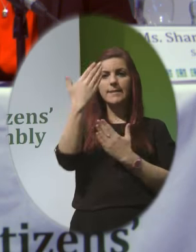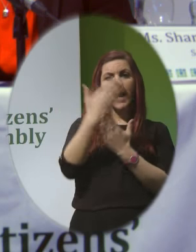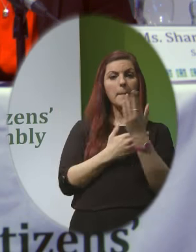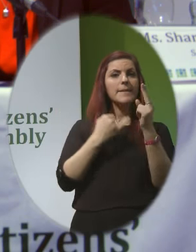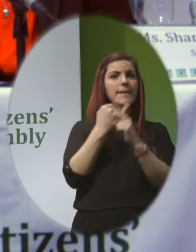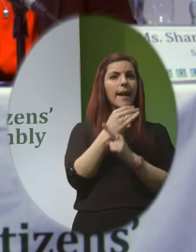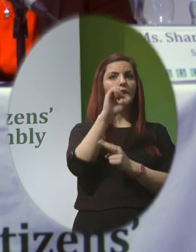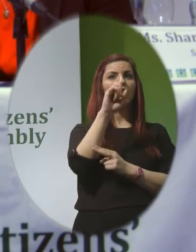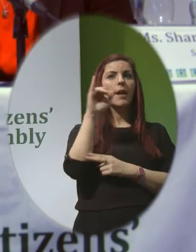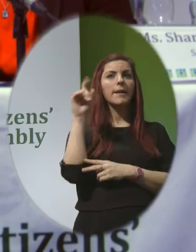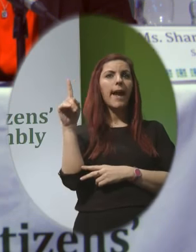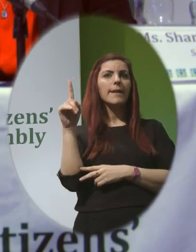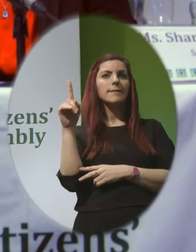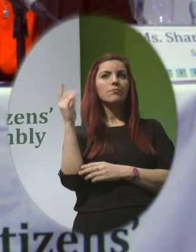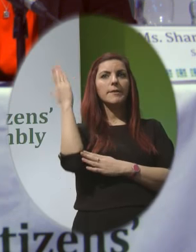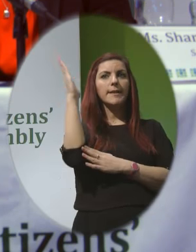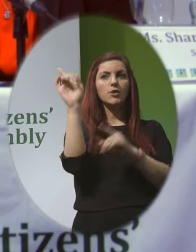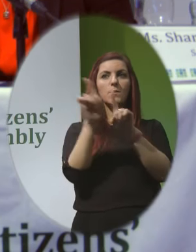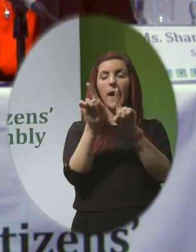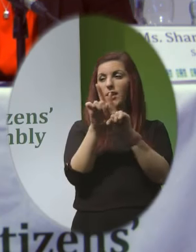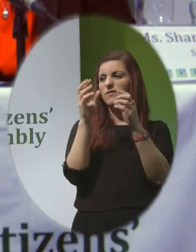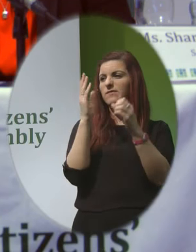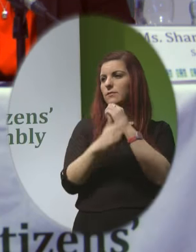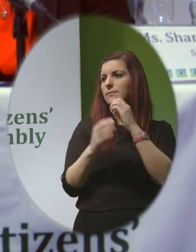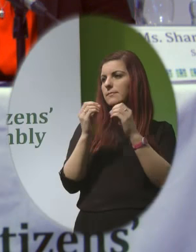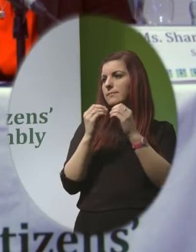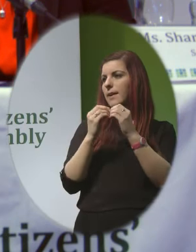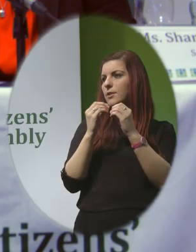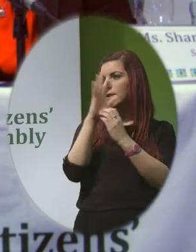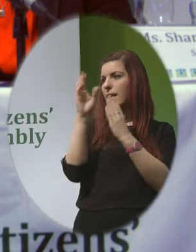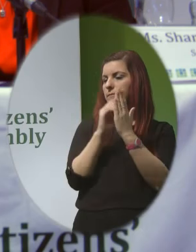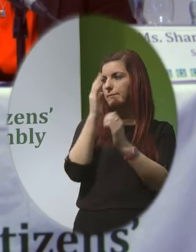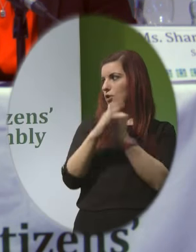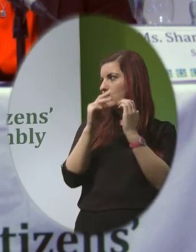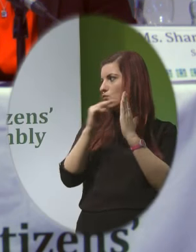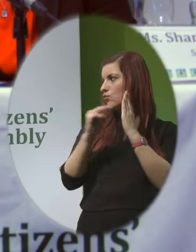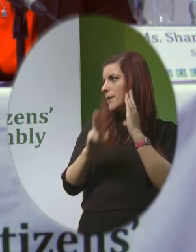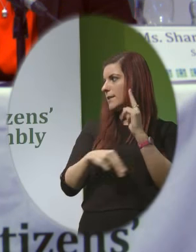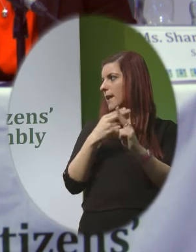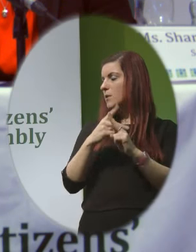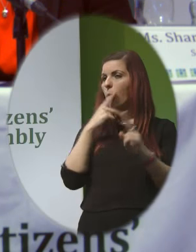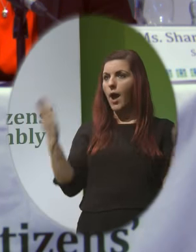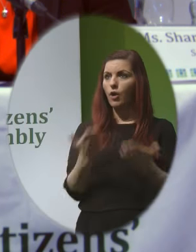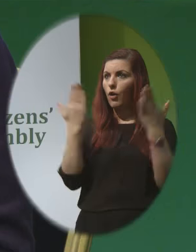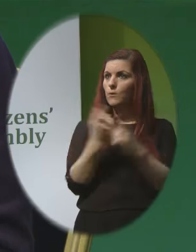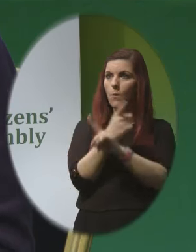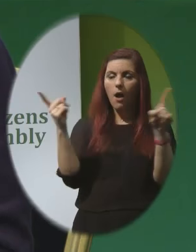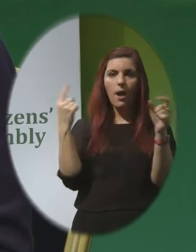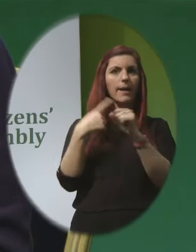Sinead's Presentation as she said She's read it out I would urge you all again